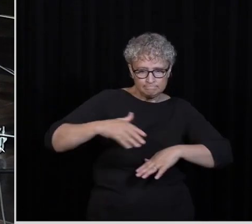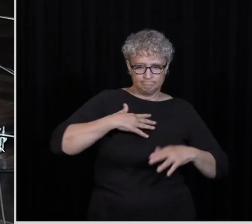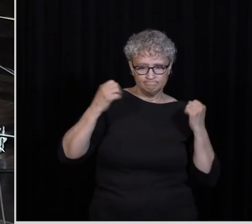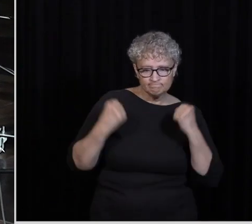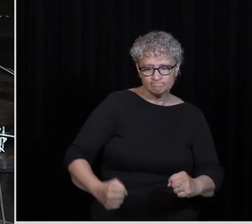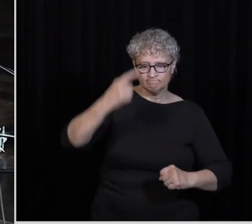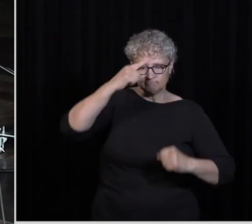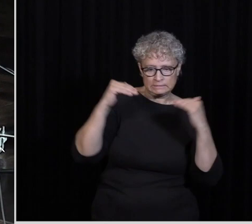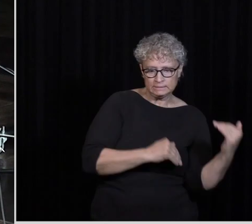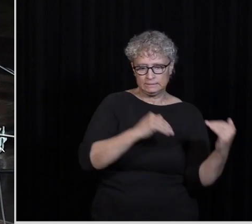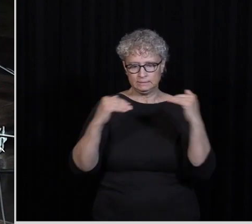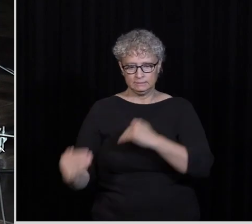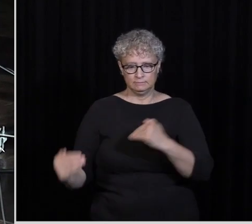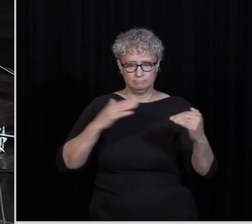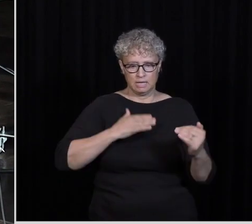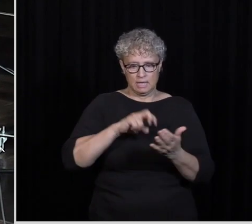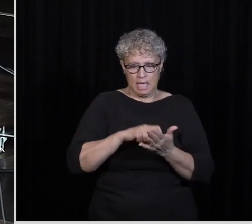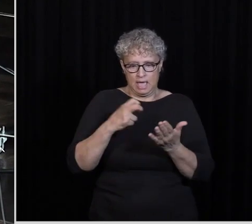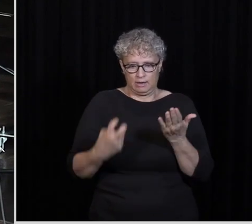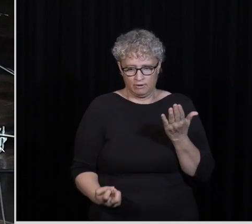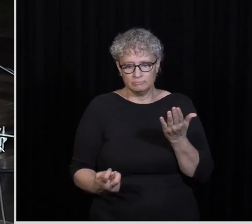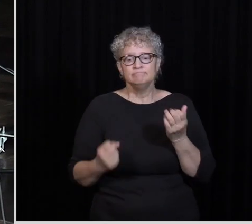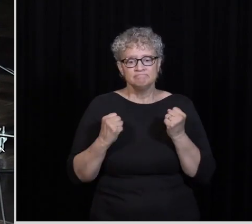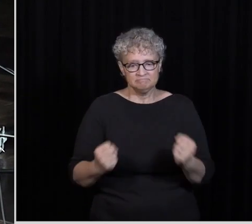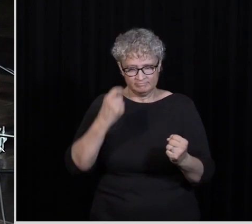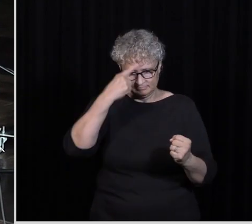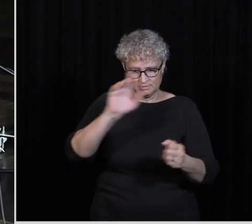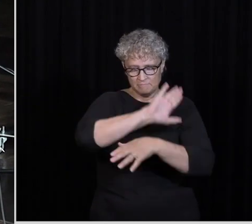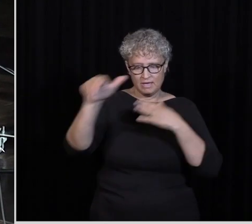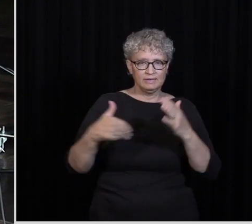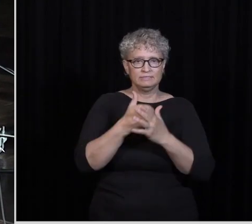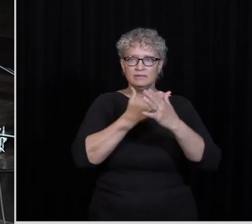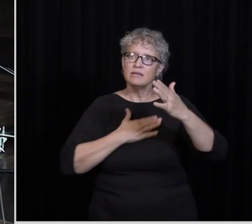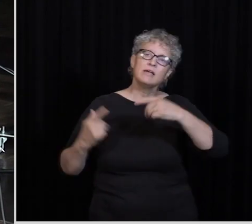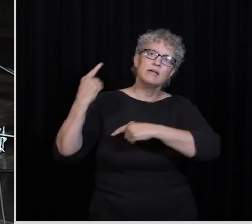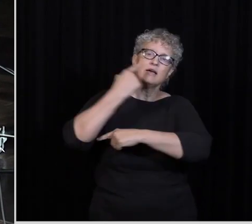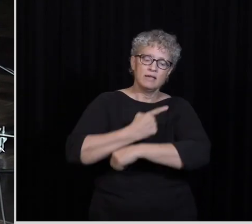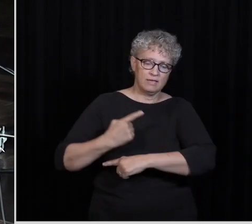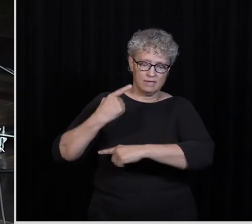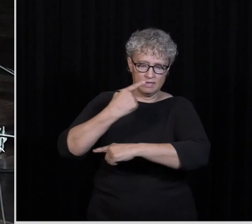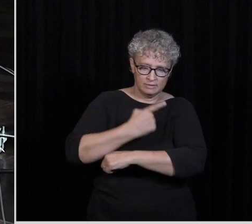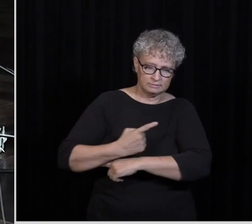strength in the battle My anchor for all my days